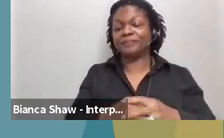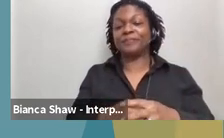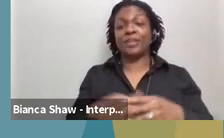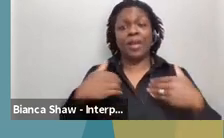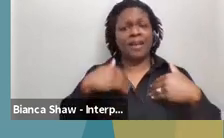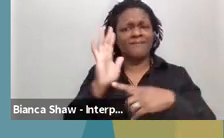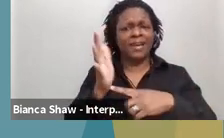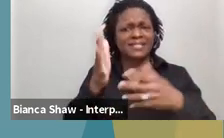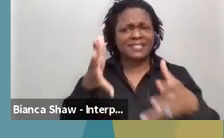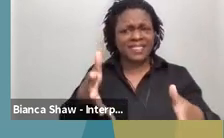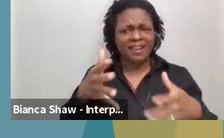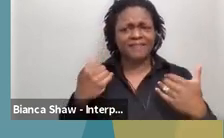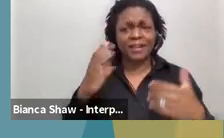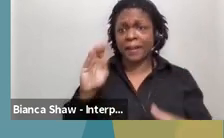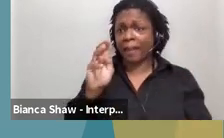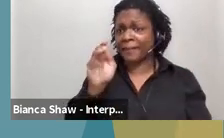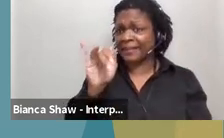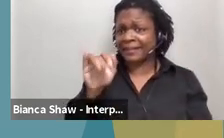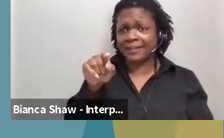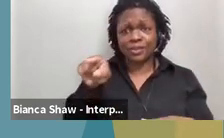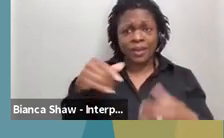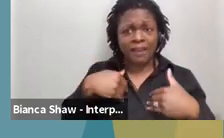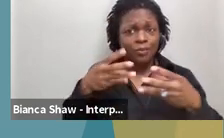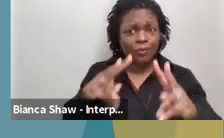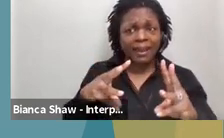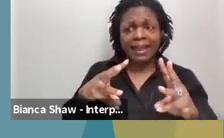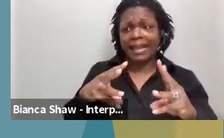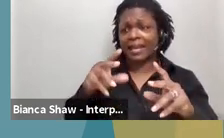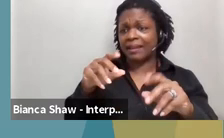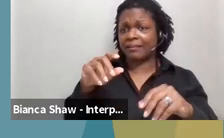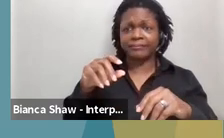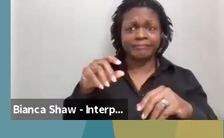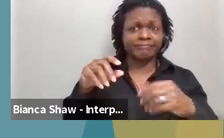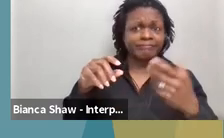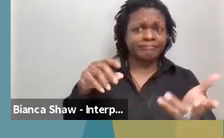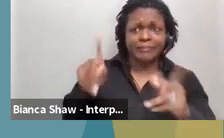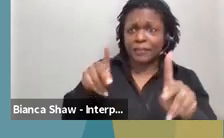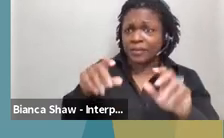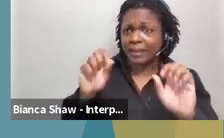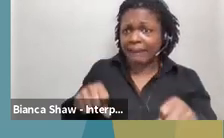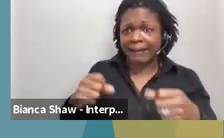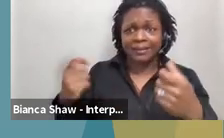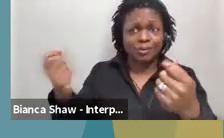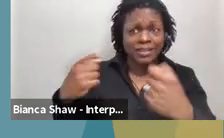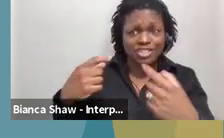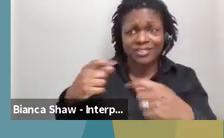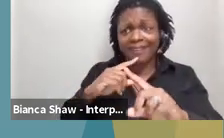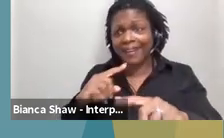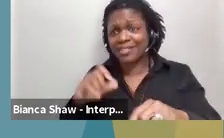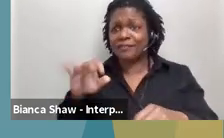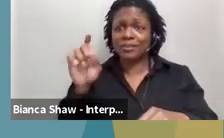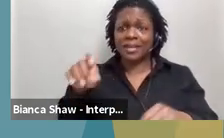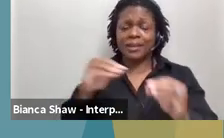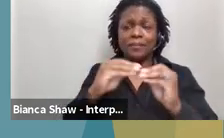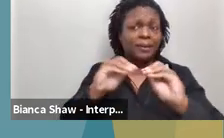I don't know if you guys have a way for folks to enter a chat or Q and a, or, uh, if there's any clarification that, that you guys might